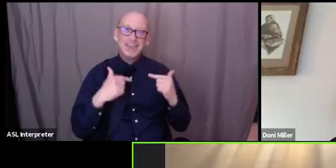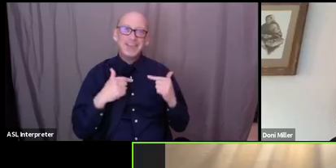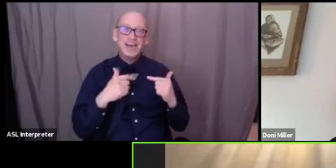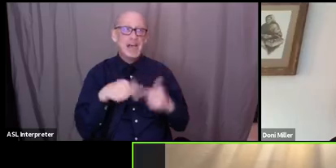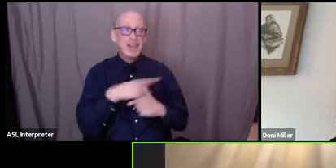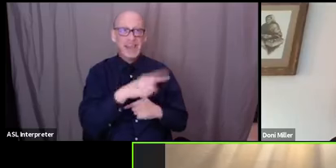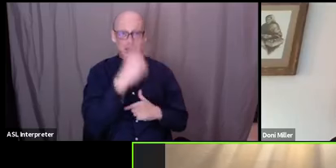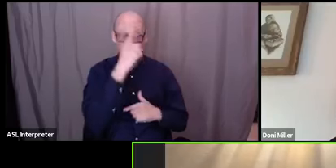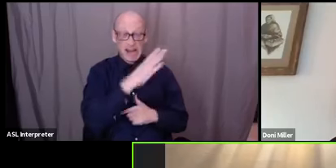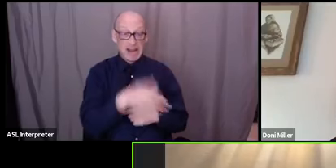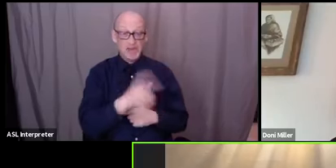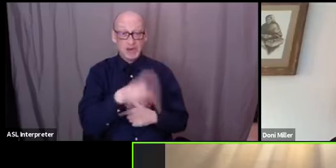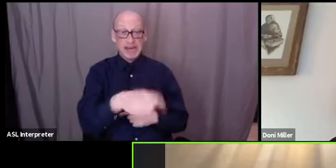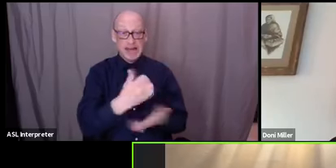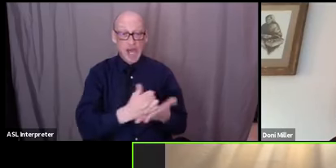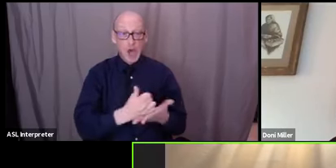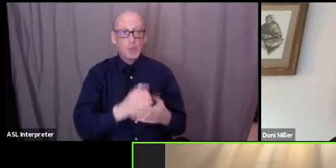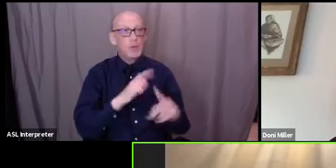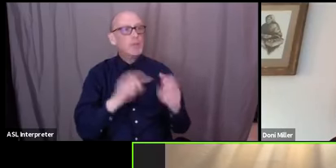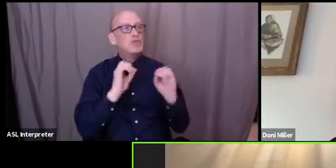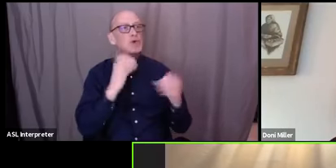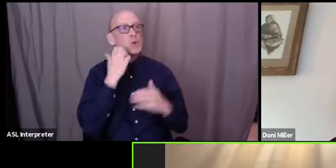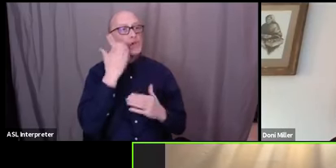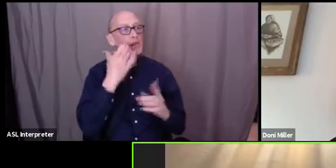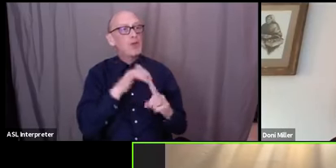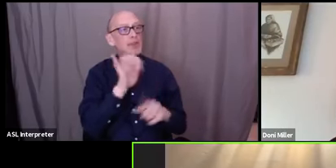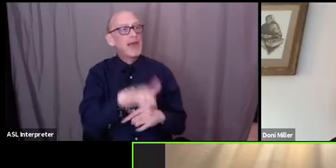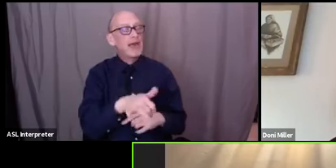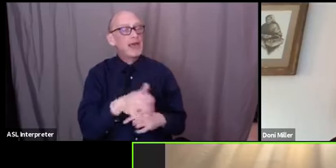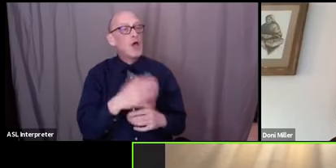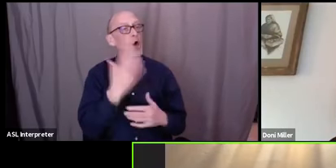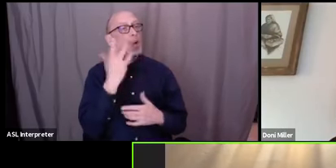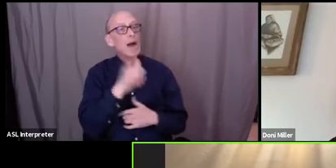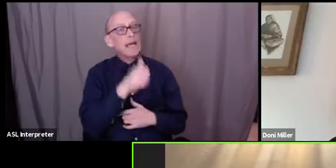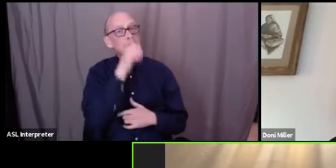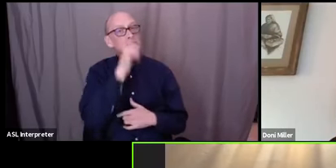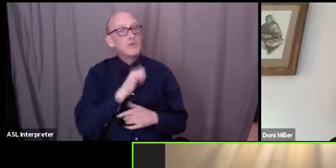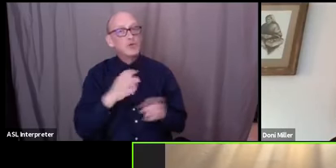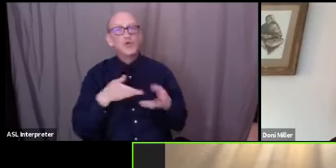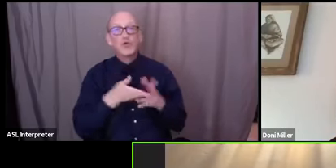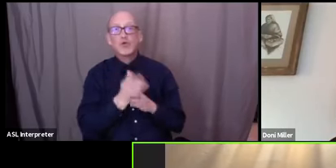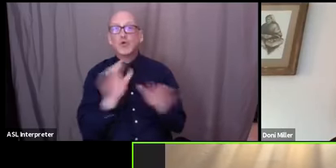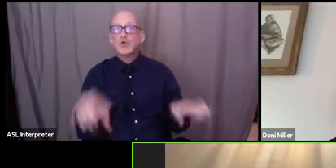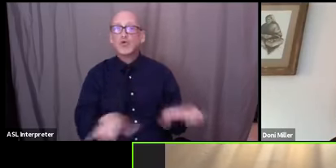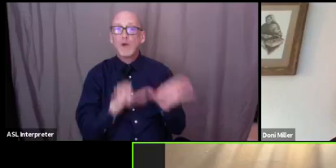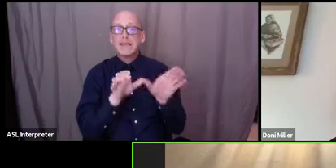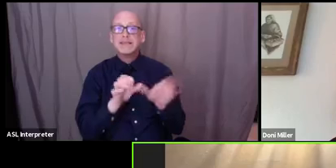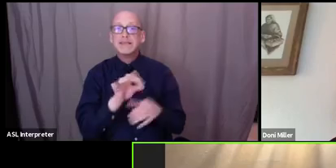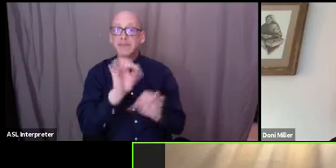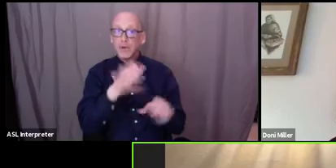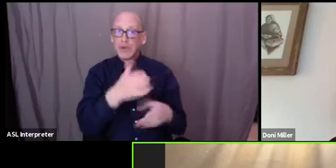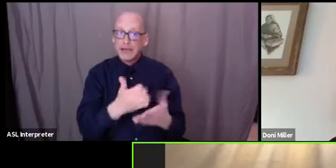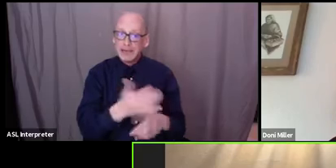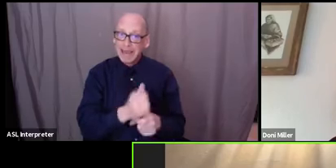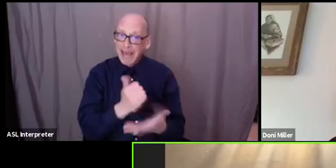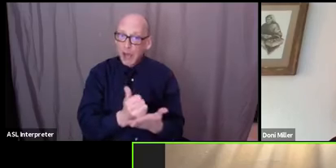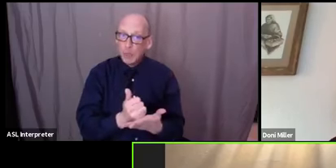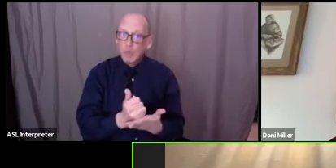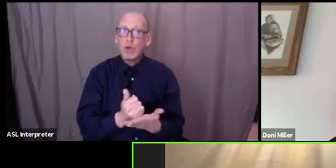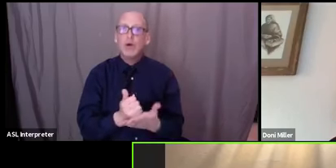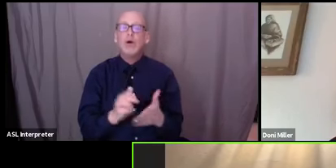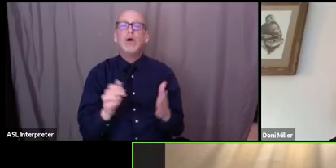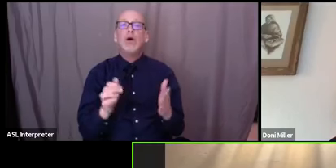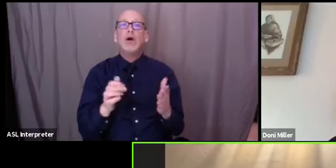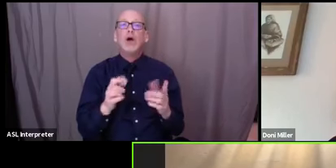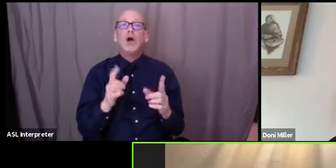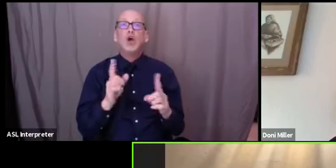there there is no shame in taking it um why suffer through a crisis or struggle if you can get some assistance to help you get over